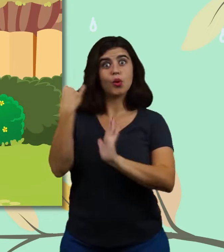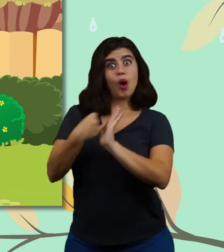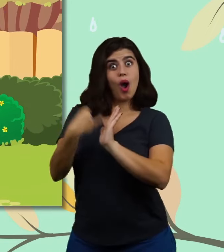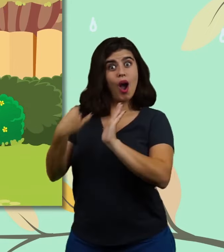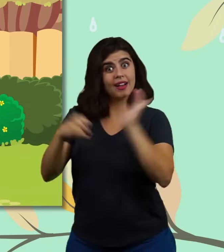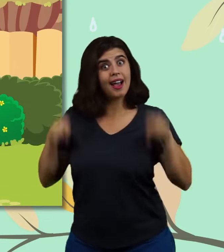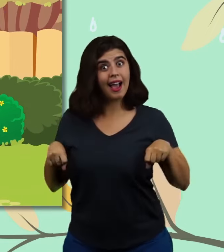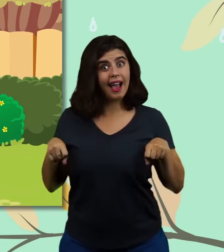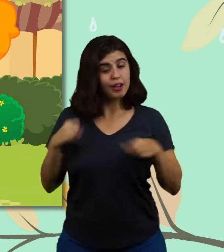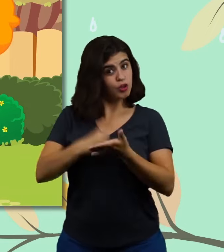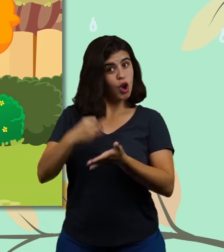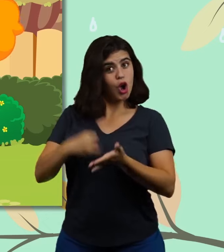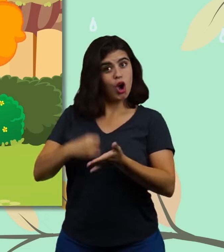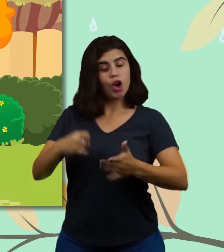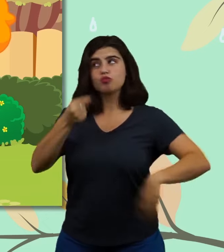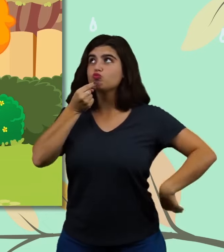what about a drawing